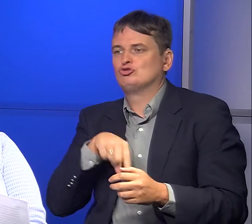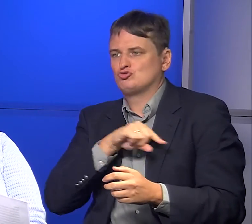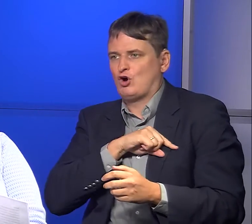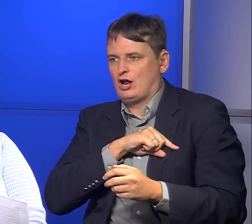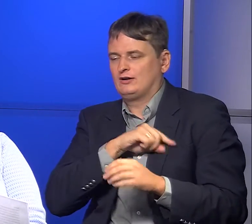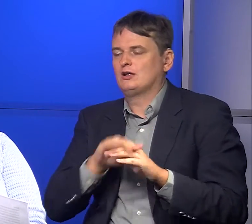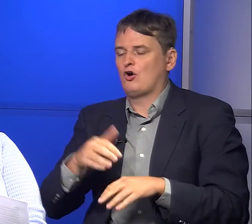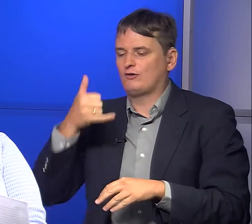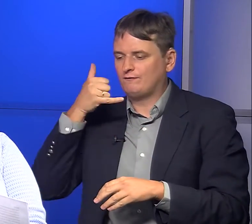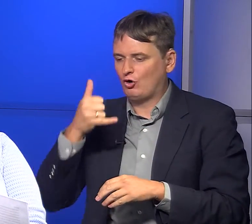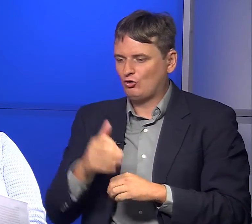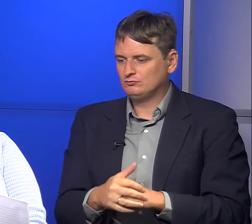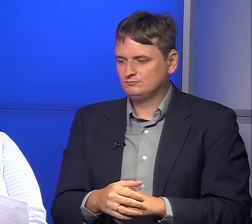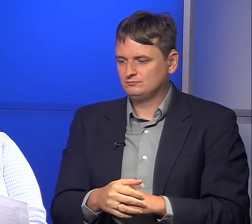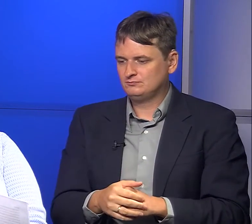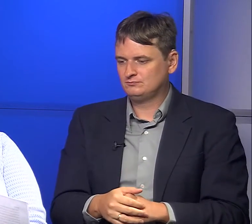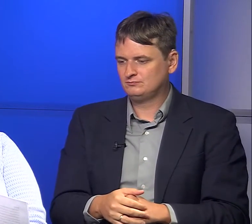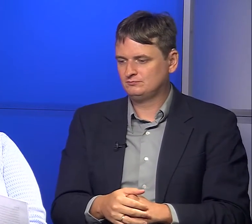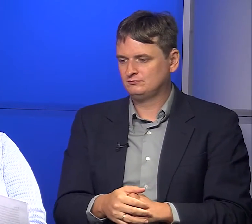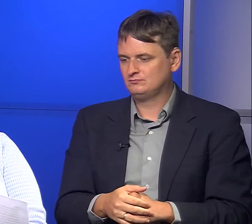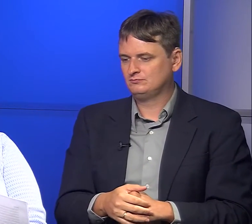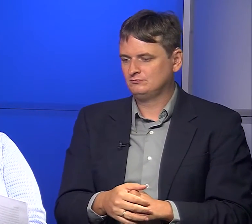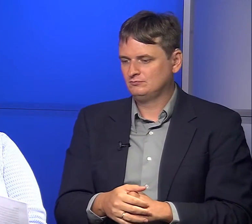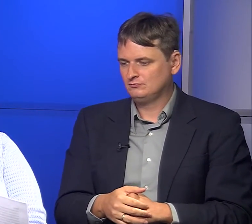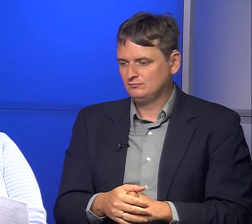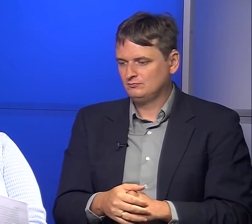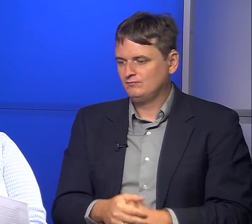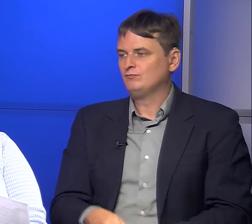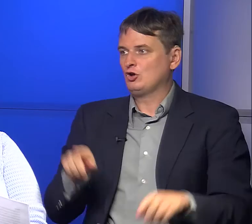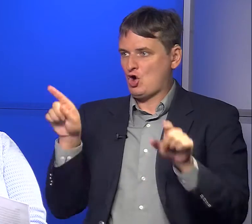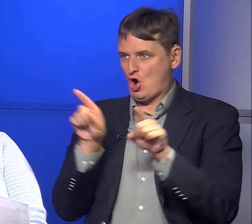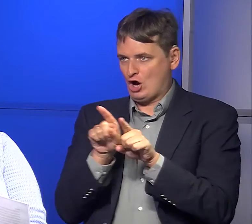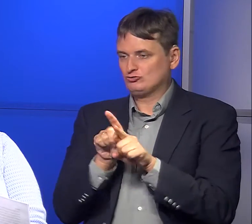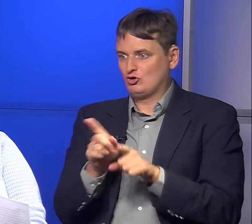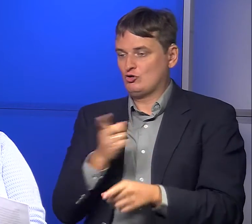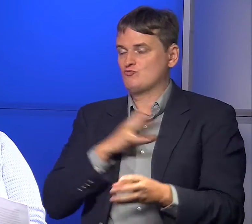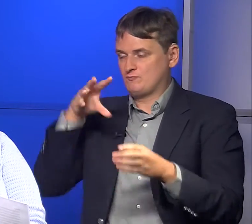hear voice quality through the telephone.